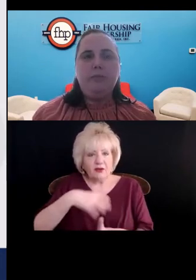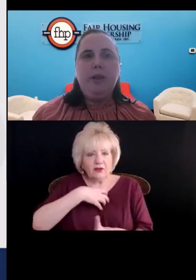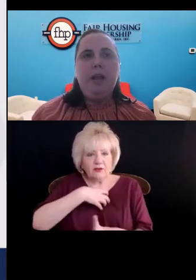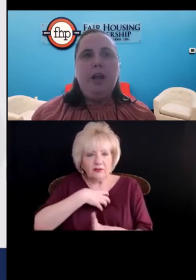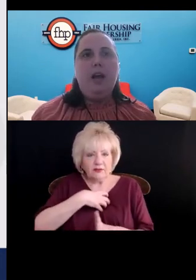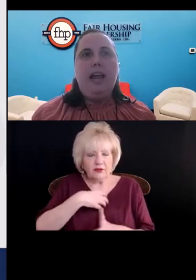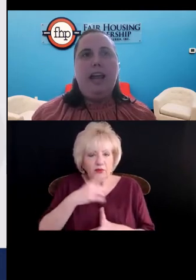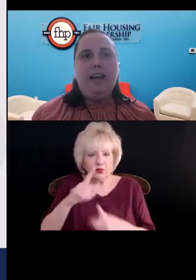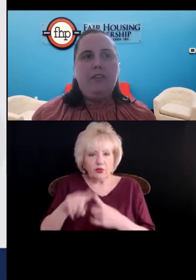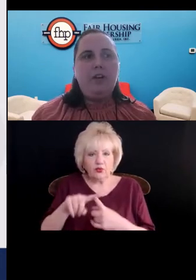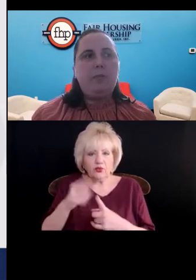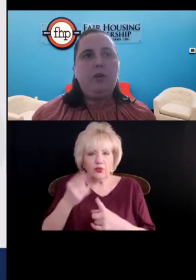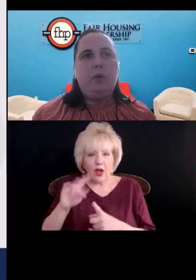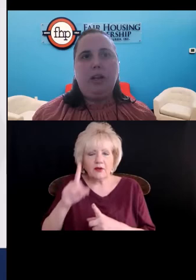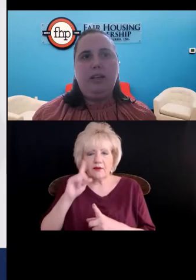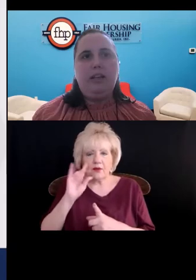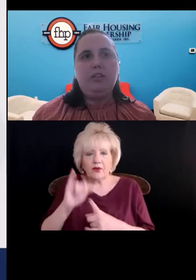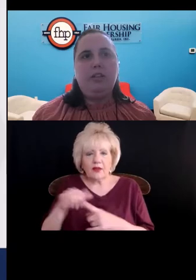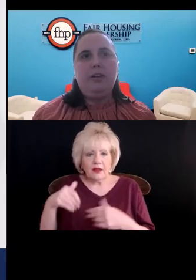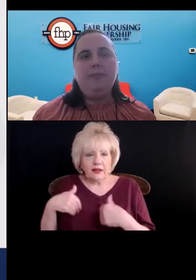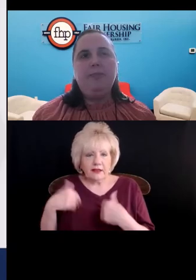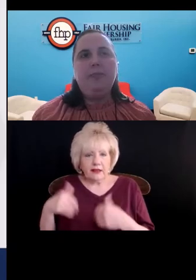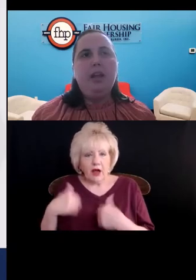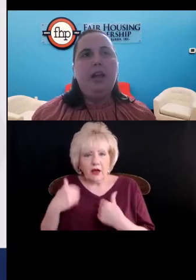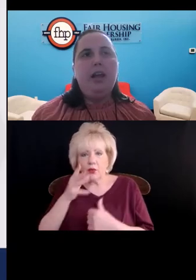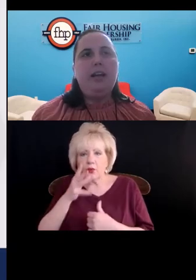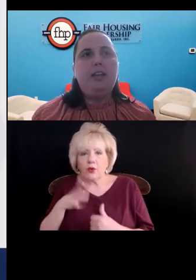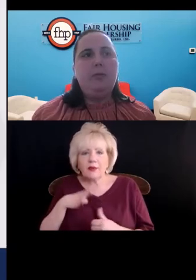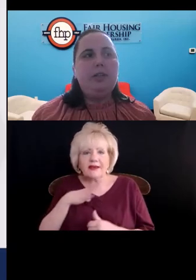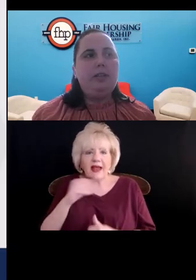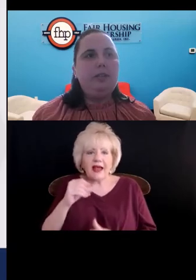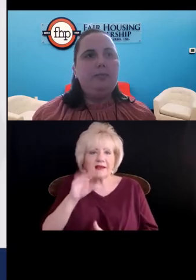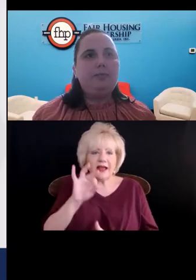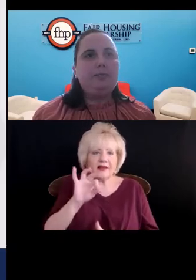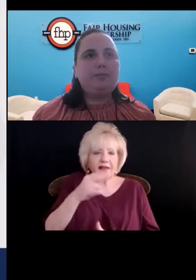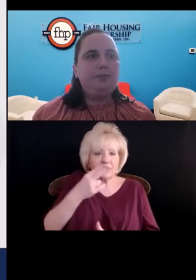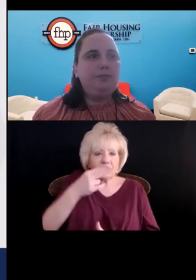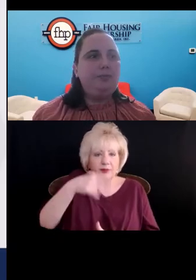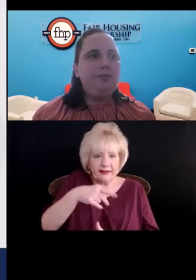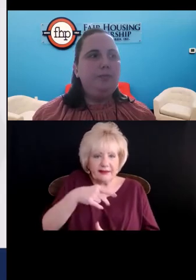young woman and FHP organization. Next slide, please.